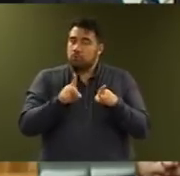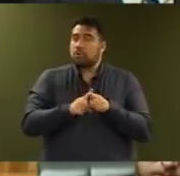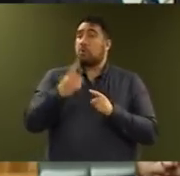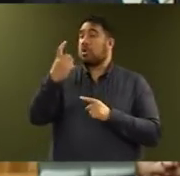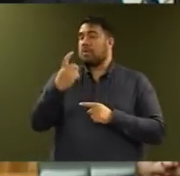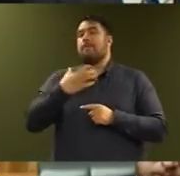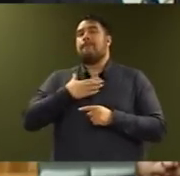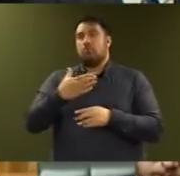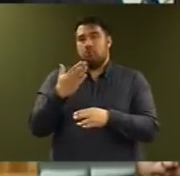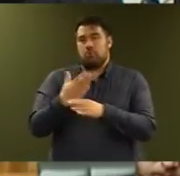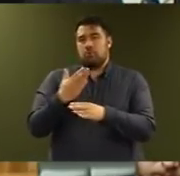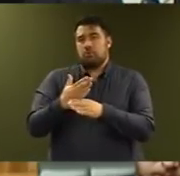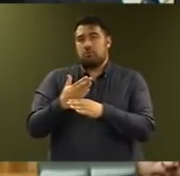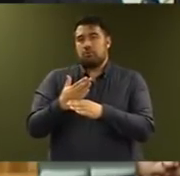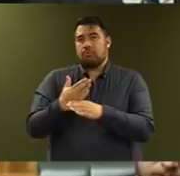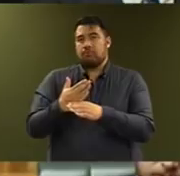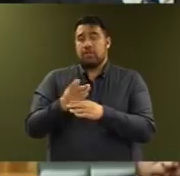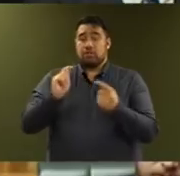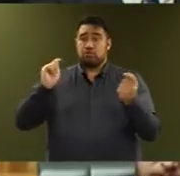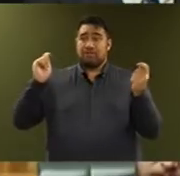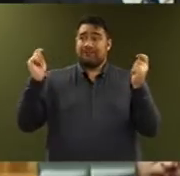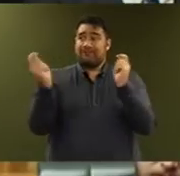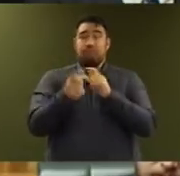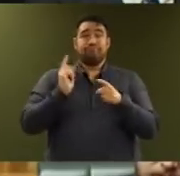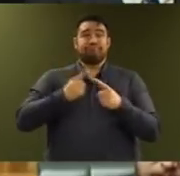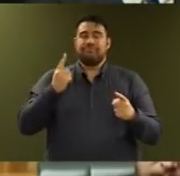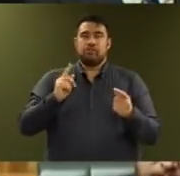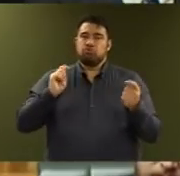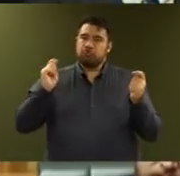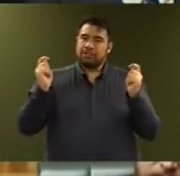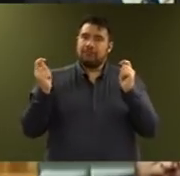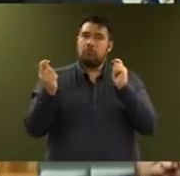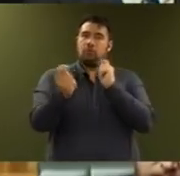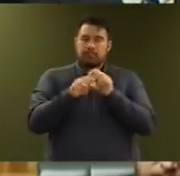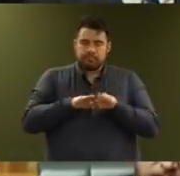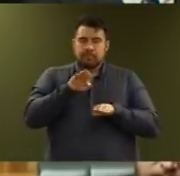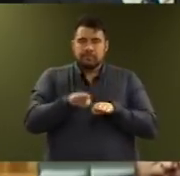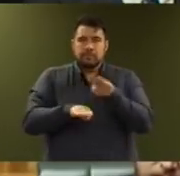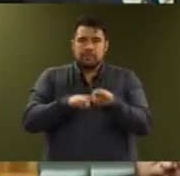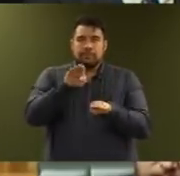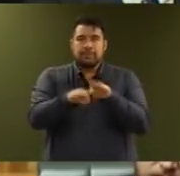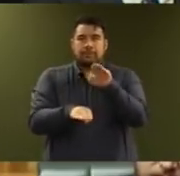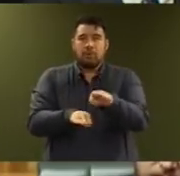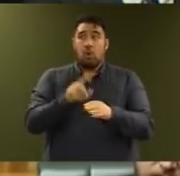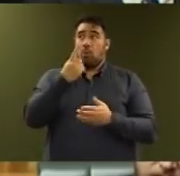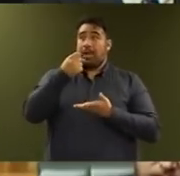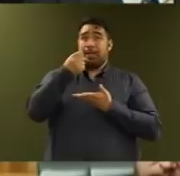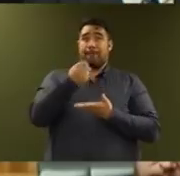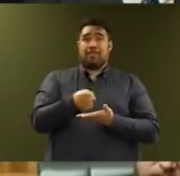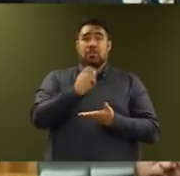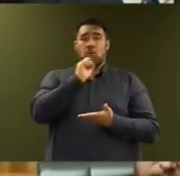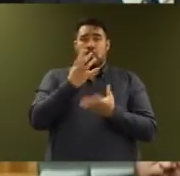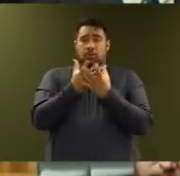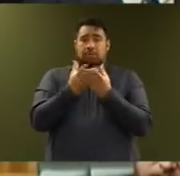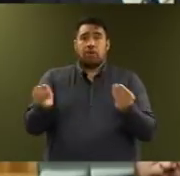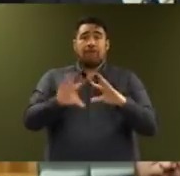be done. Transformation takes time. It cannot happen all at once. One budget cannot instantly fix